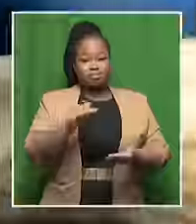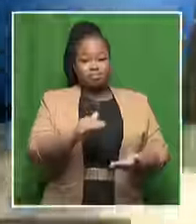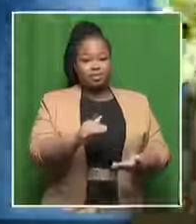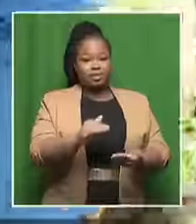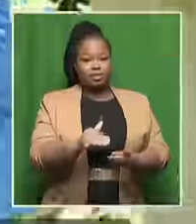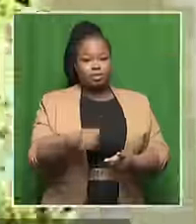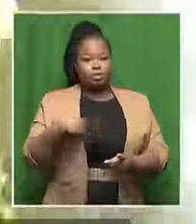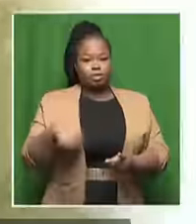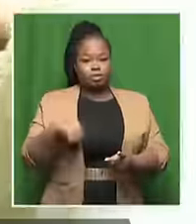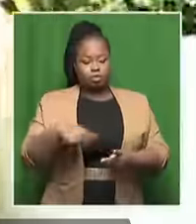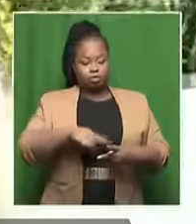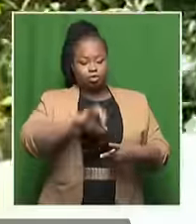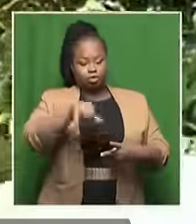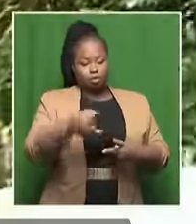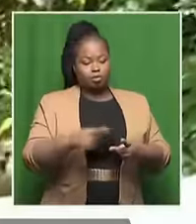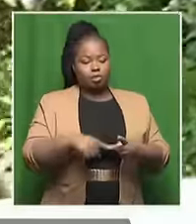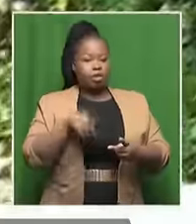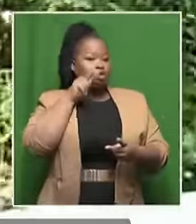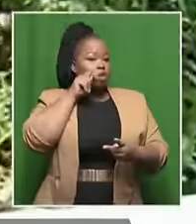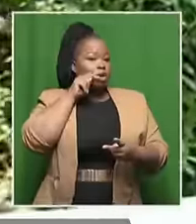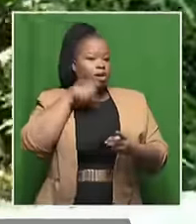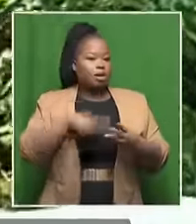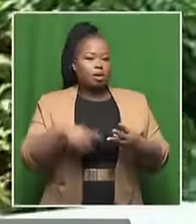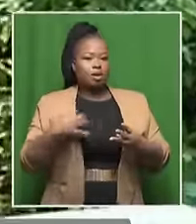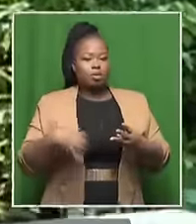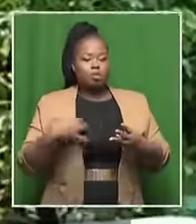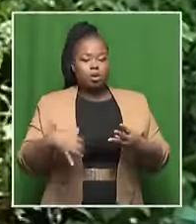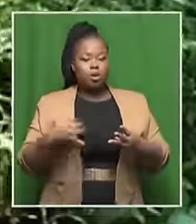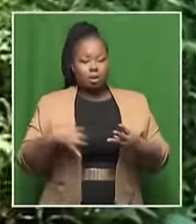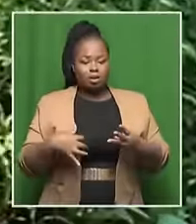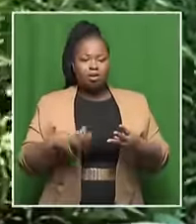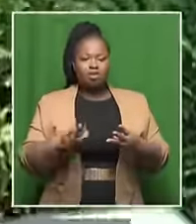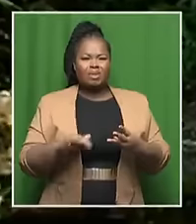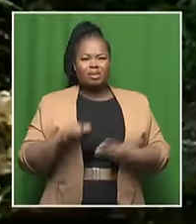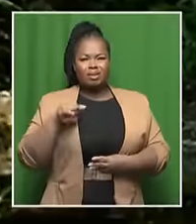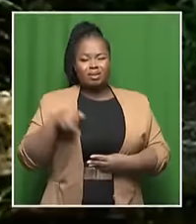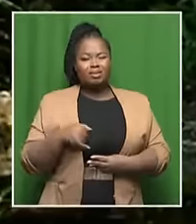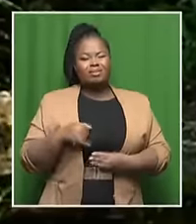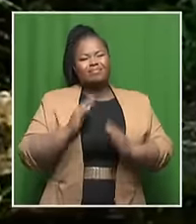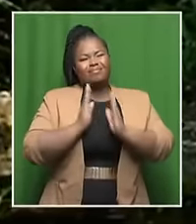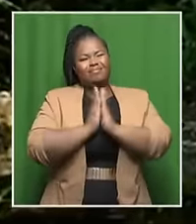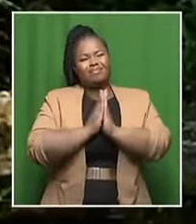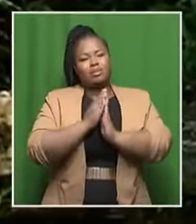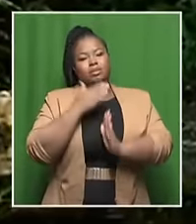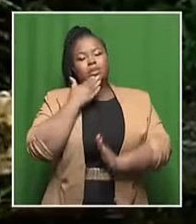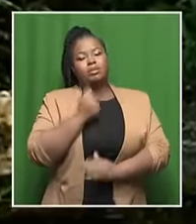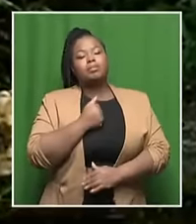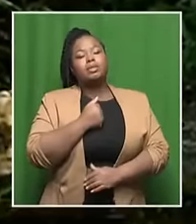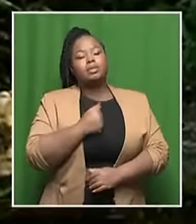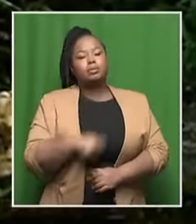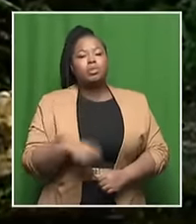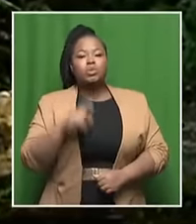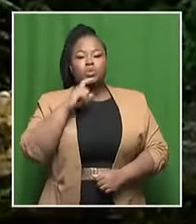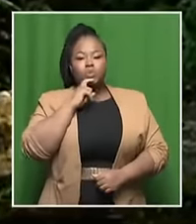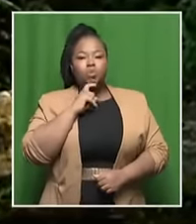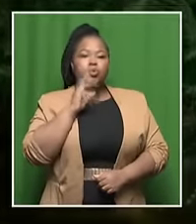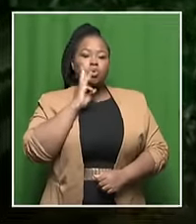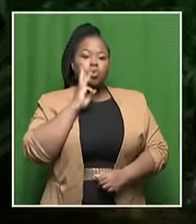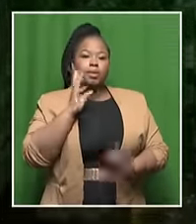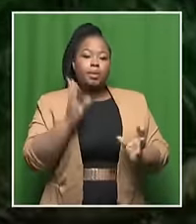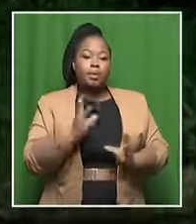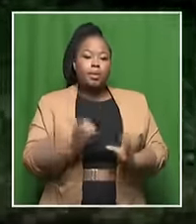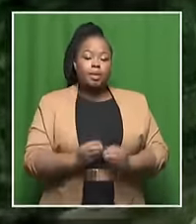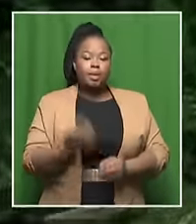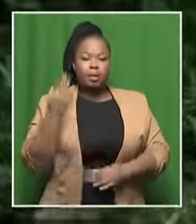Ghateng metros in Johannesburg, Tswane and Akuruleni, pleaded with residents to reduce their water consumption. A report